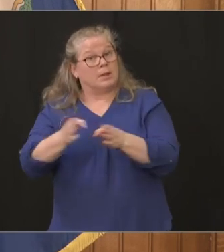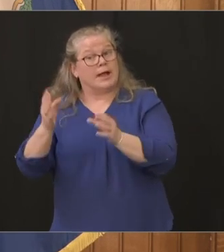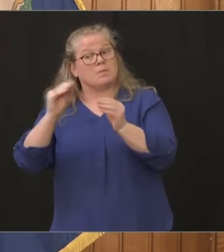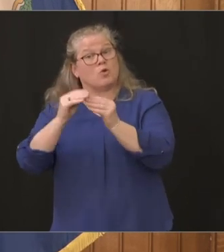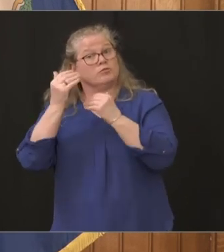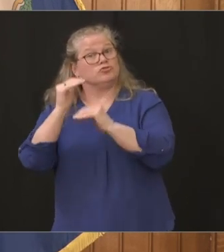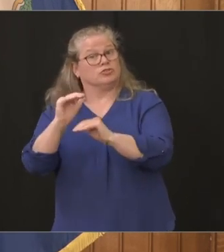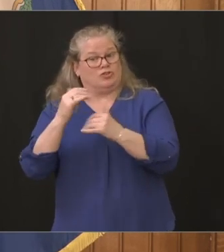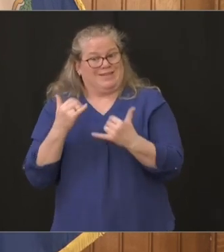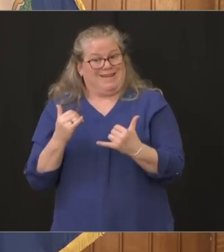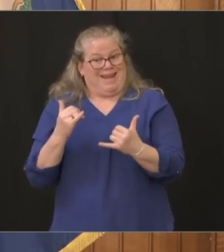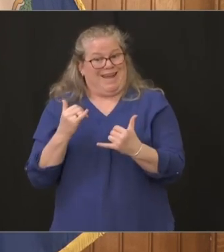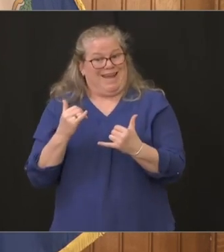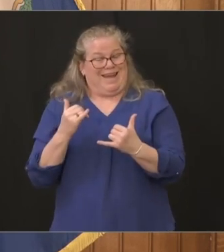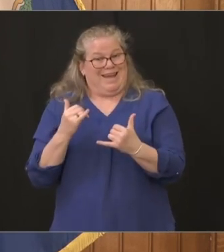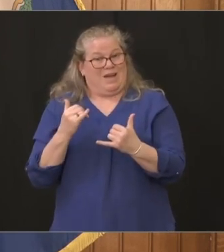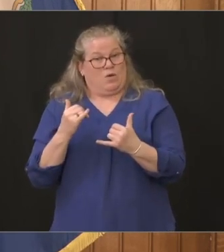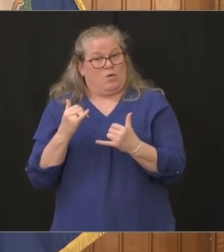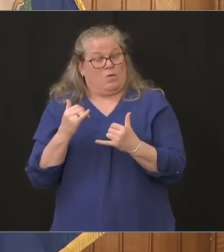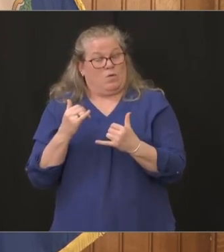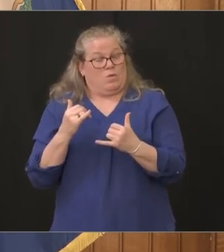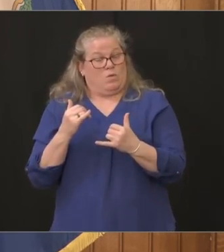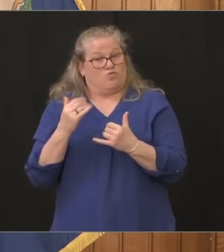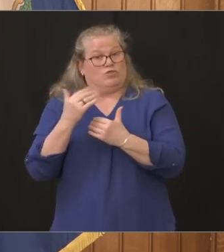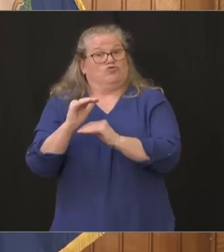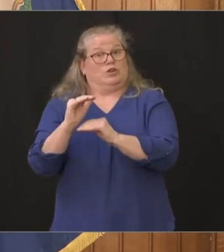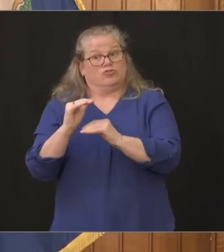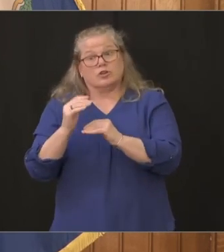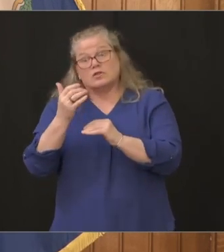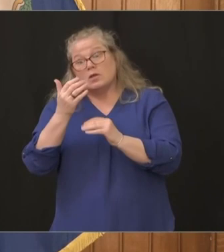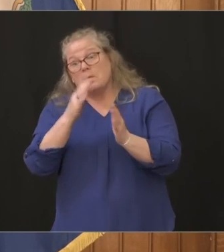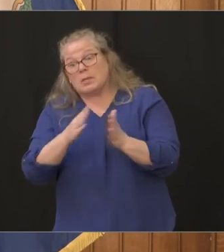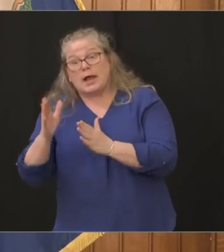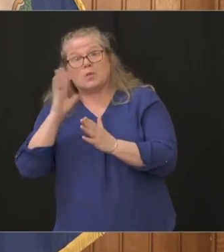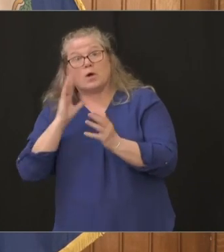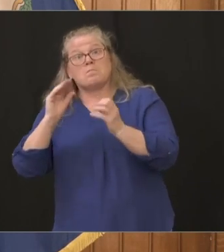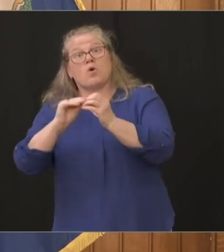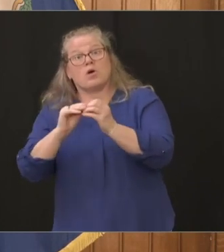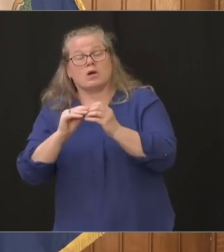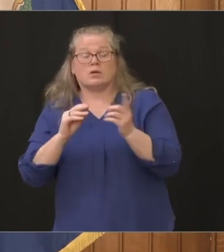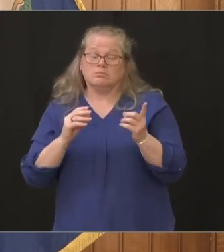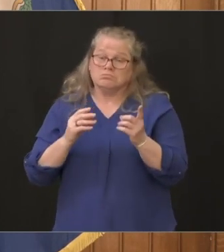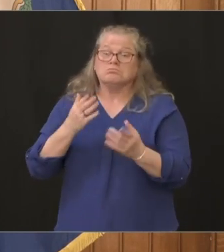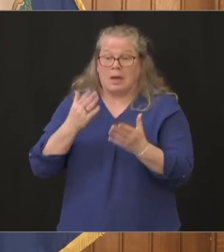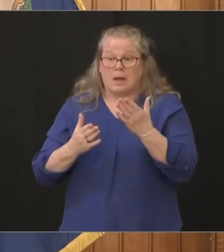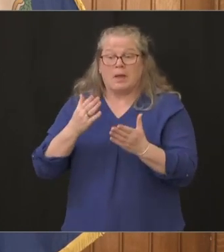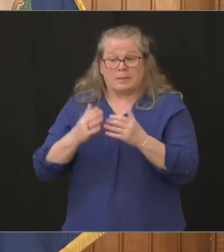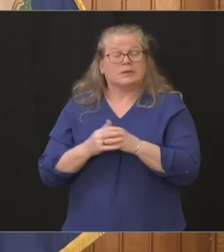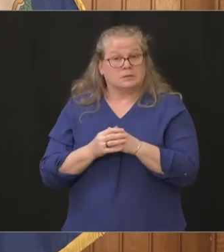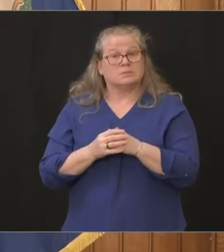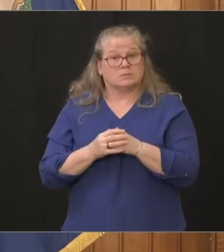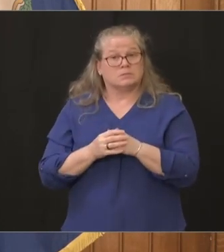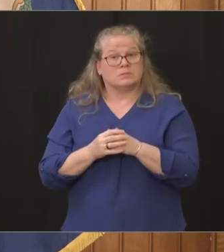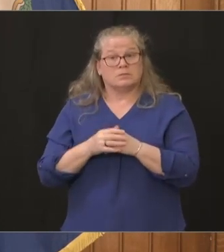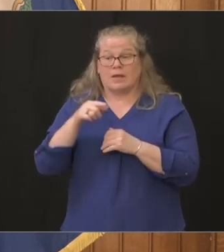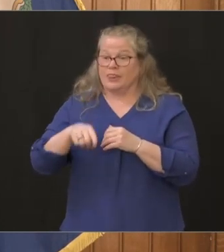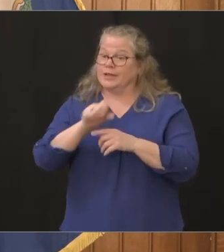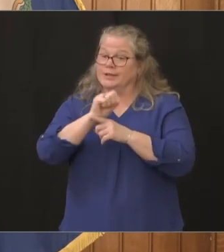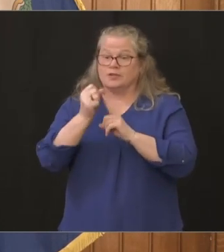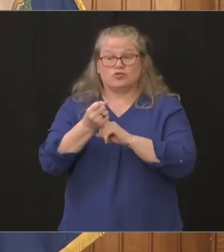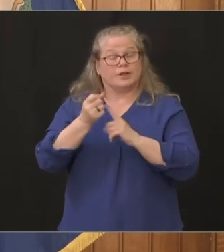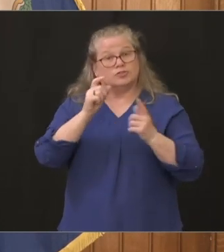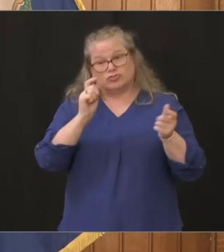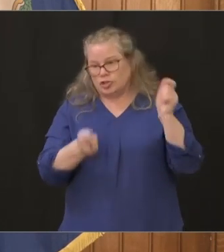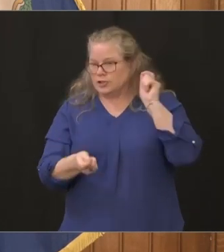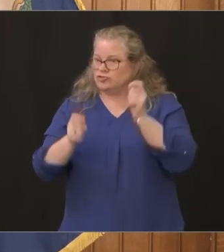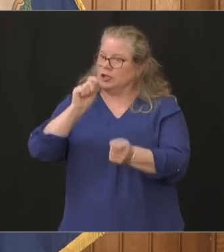latest executive order i think so look this is a situation that seems to be changing by the hour we've had a number